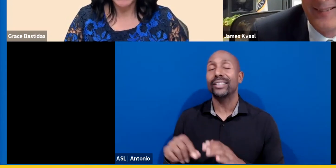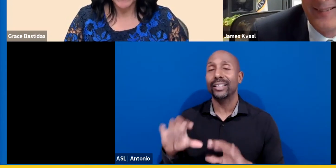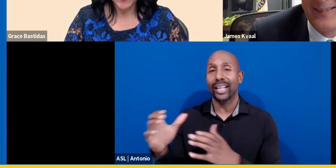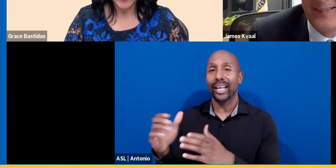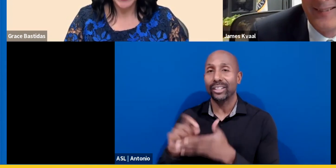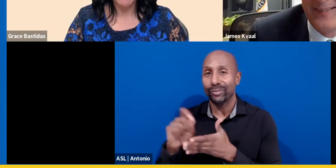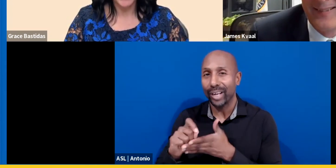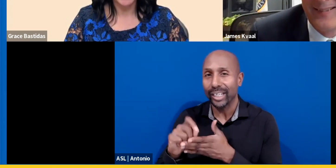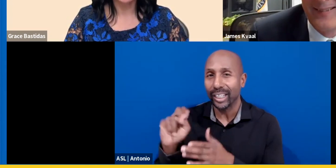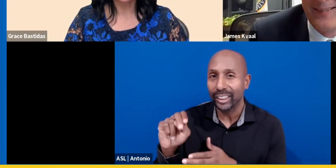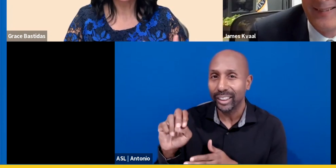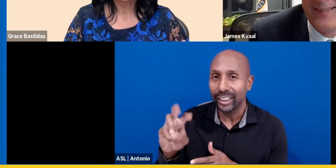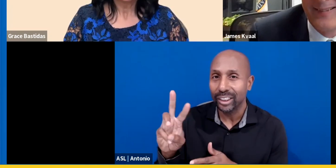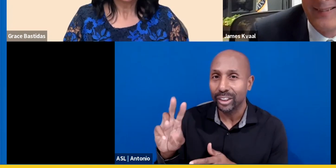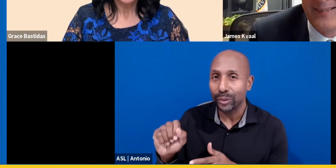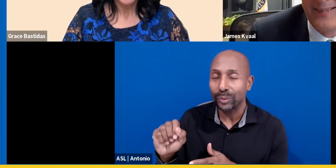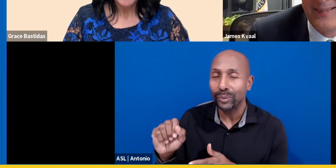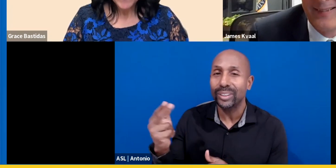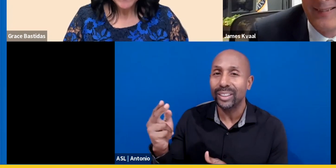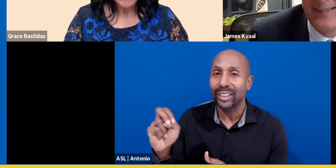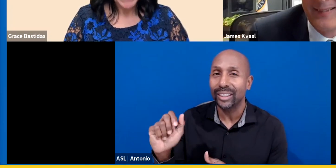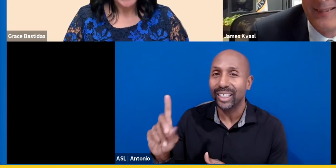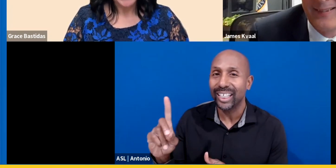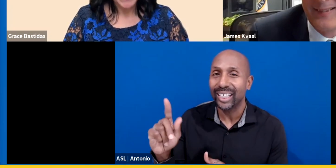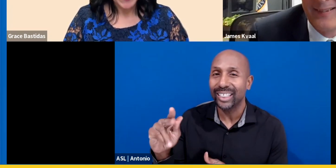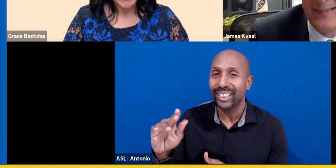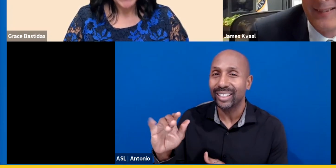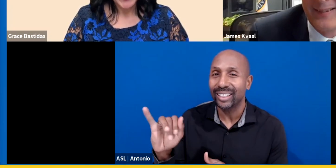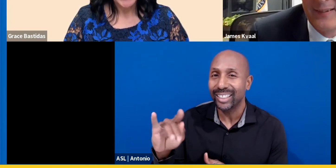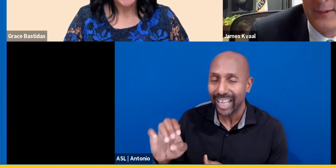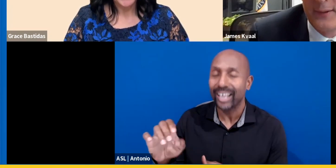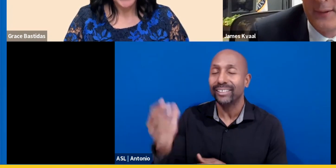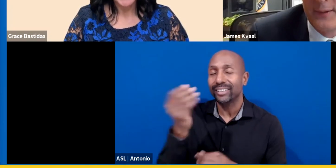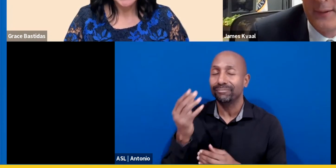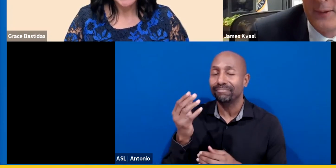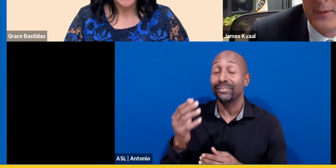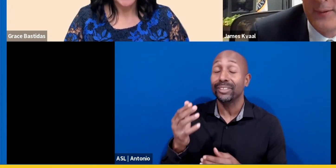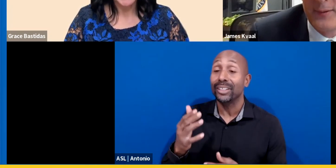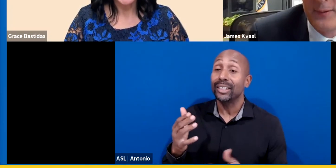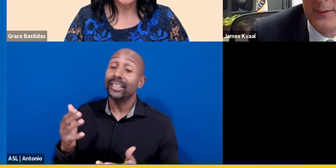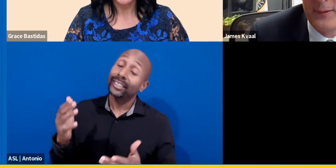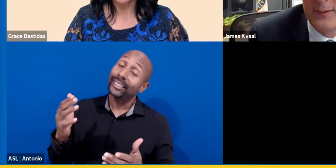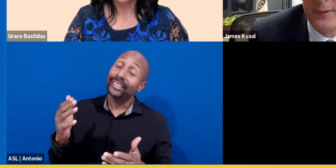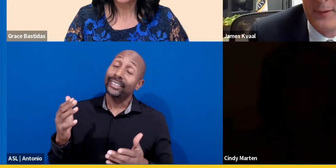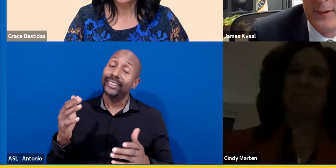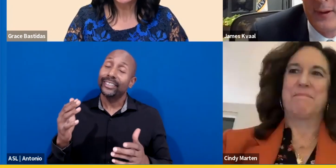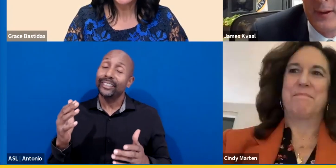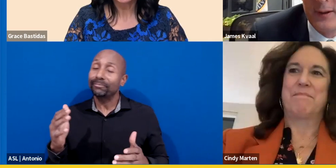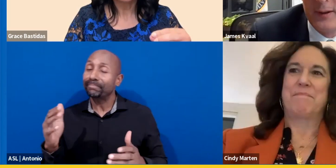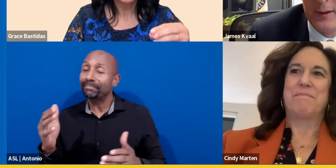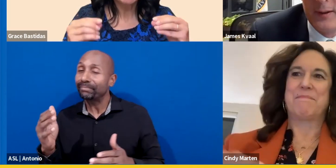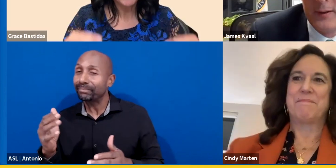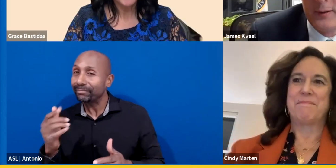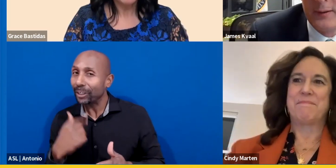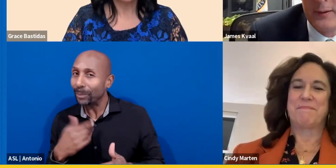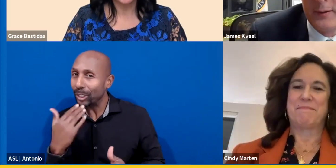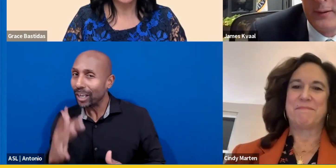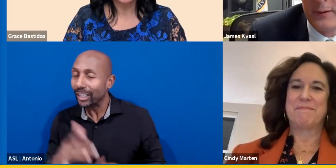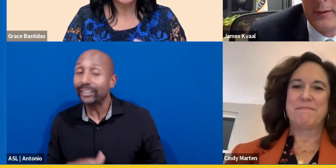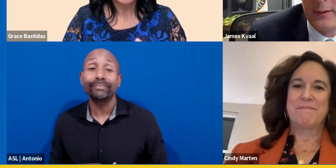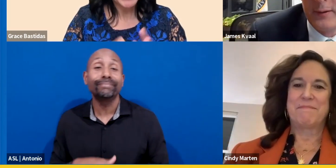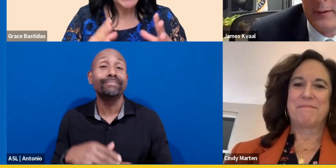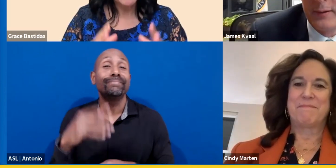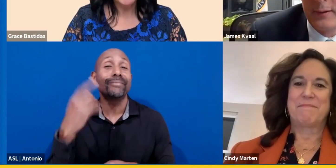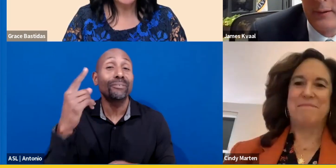to get even more involved. For more about the department's work across these areas and how you can get even more